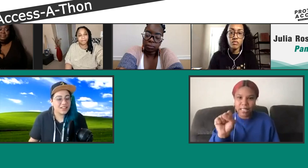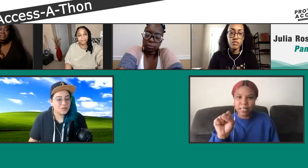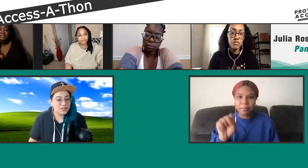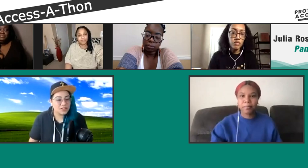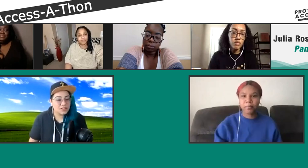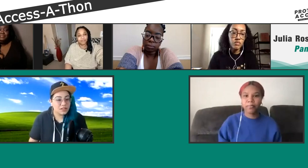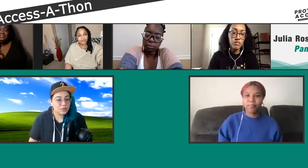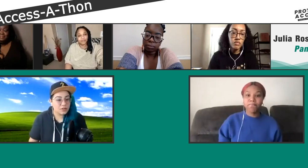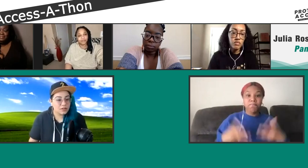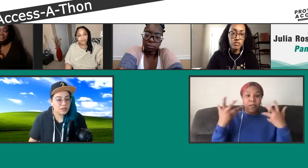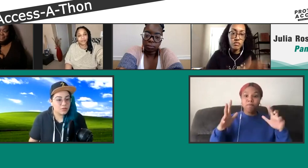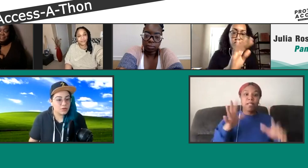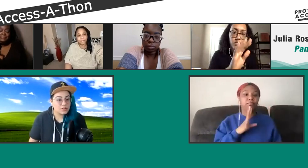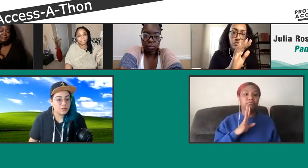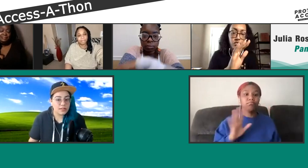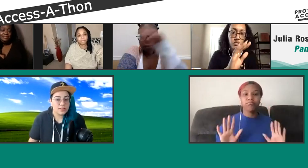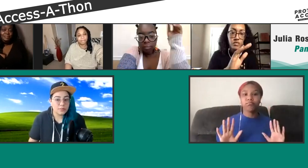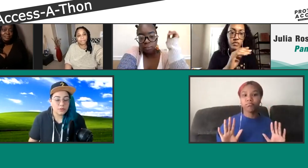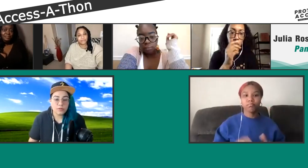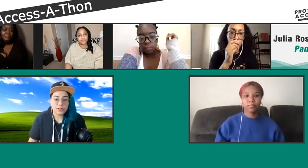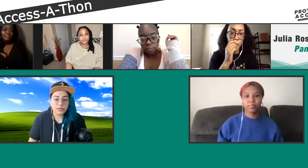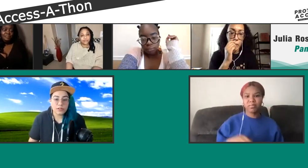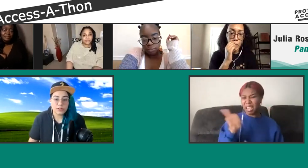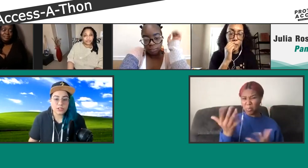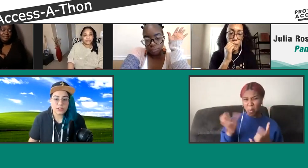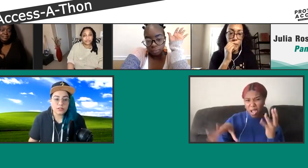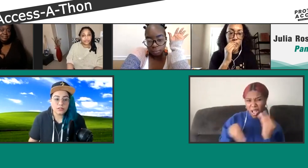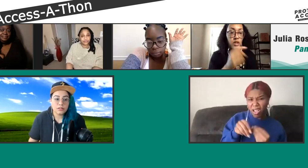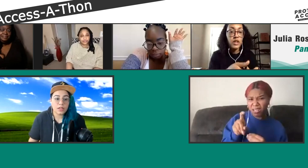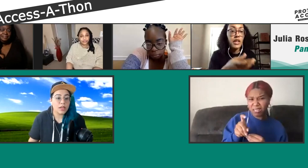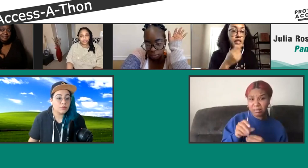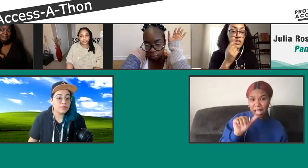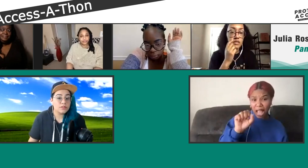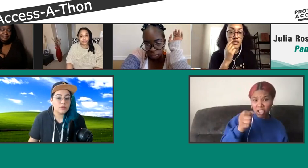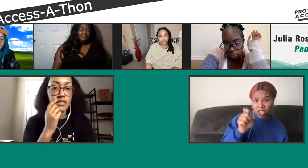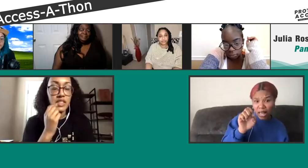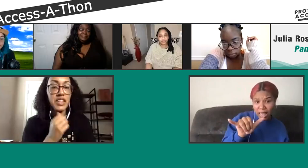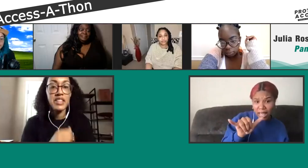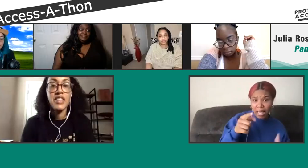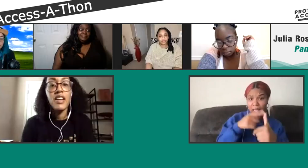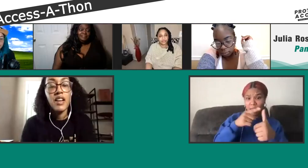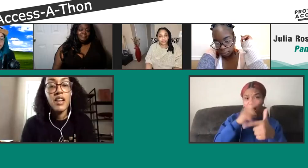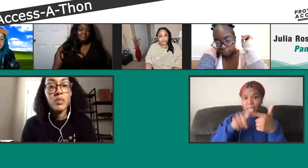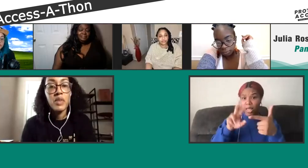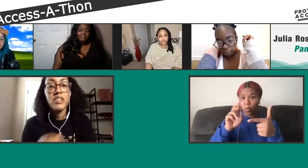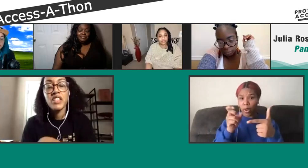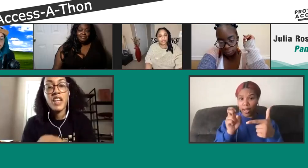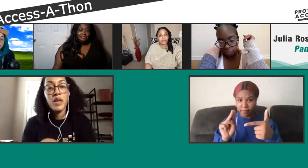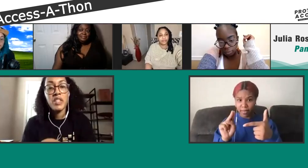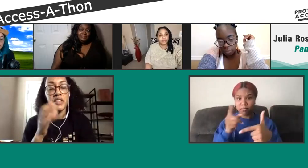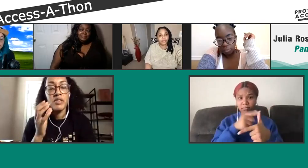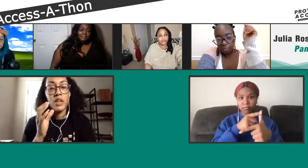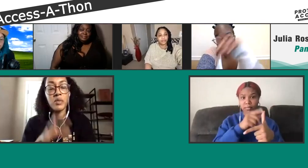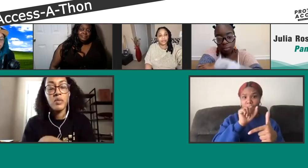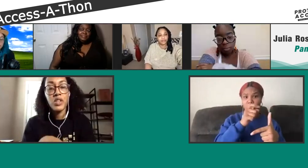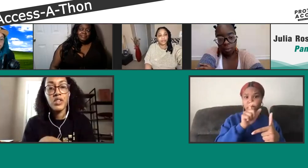Thank you so much. Did anyone want to add to that before we move on? Ashley? And Raven as well? Okay. I was just going to